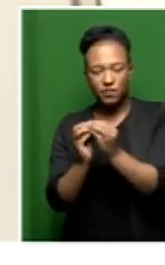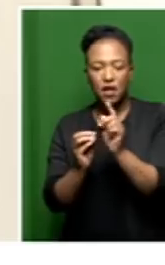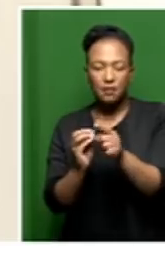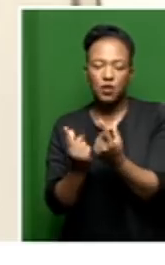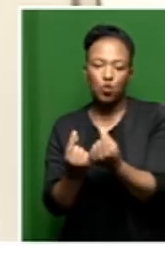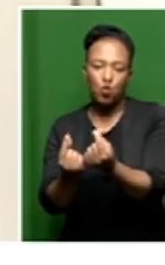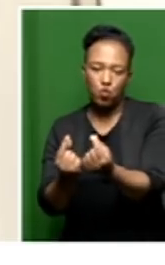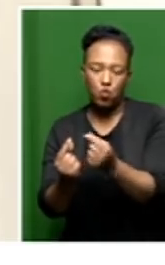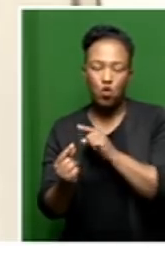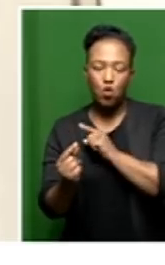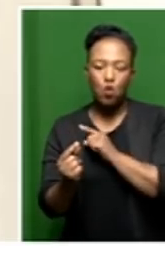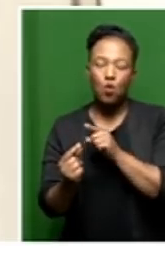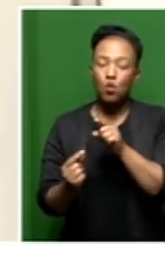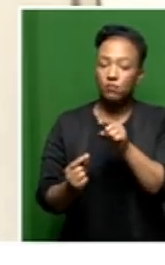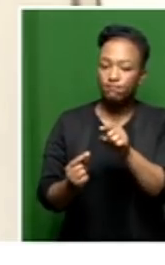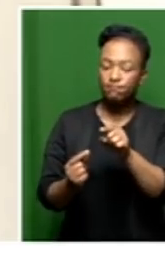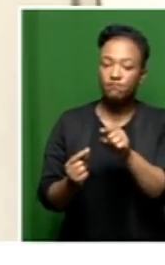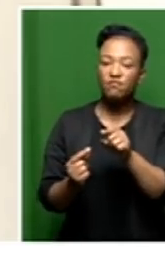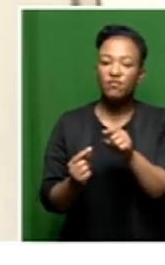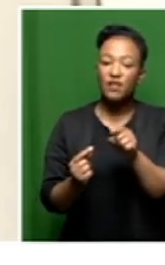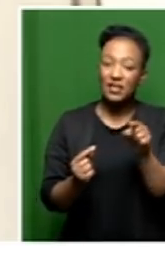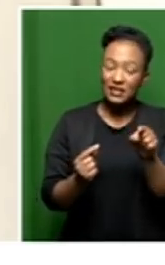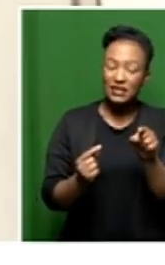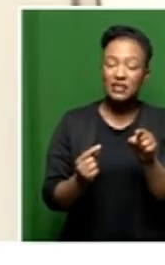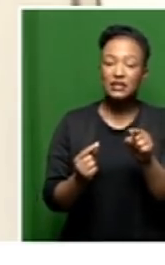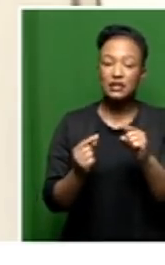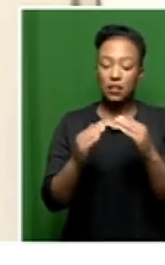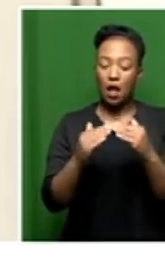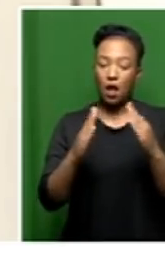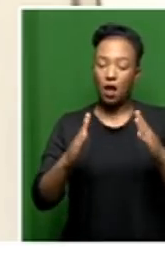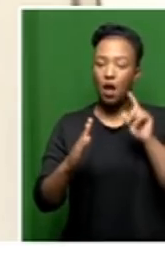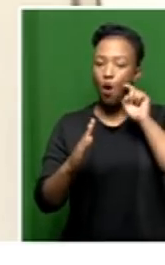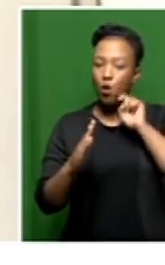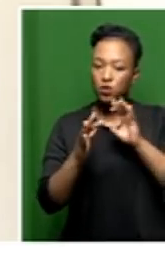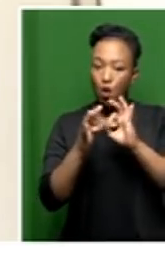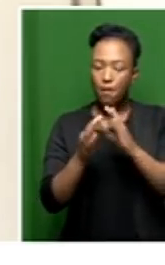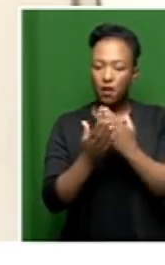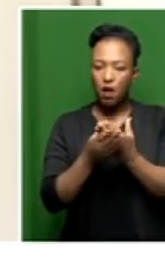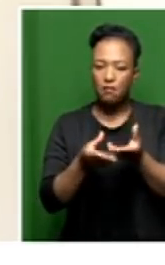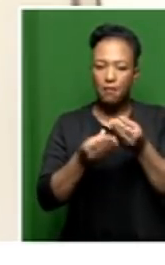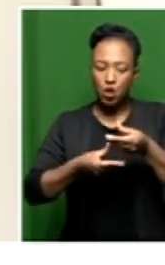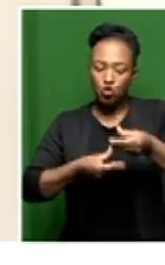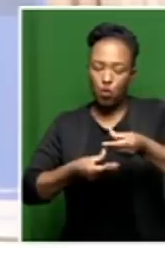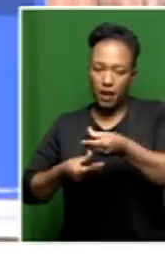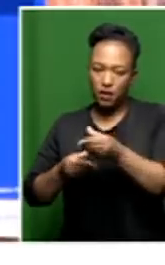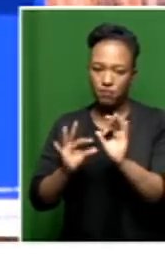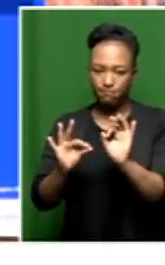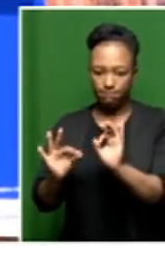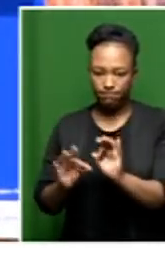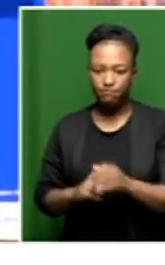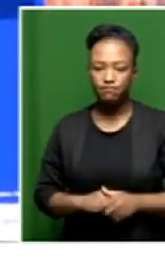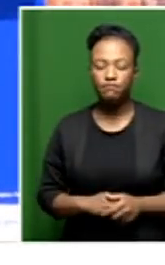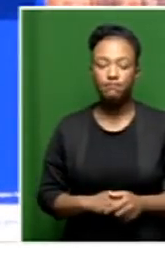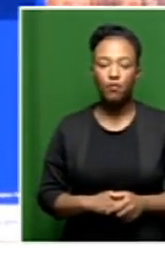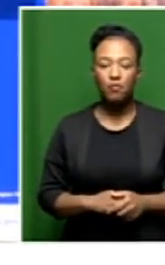to be done so that the facility can get the necessary documentation that it needs. So let me